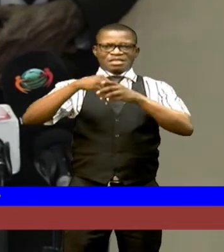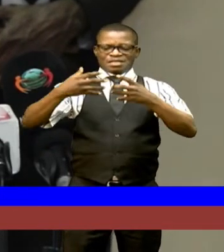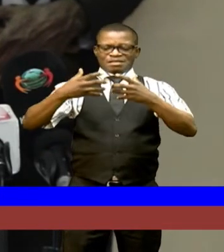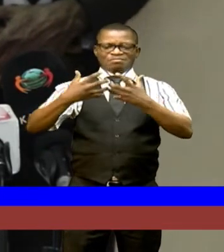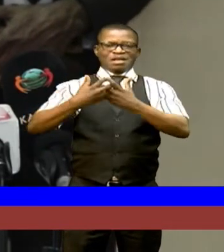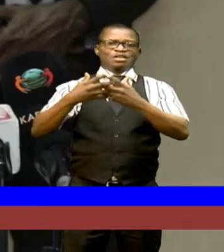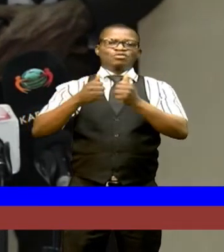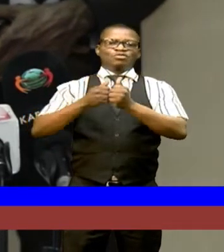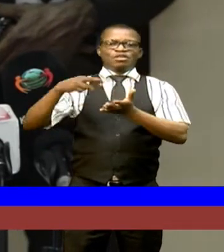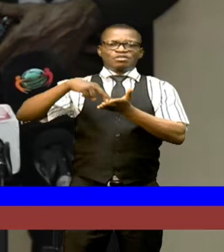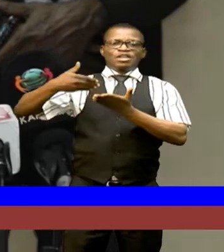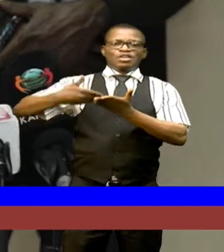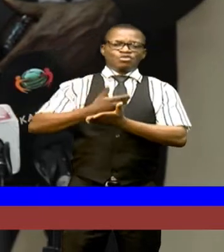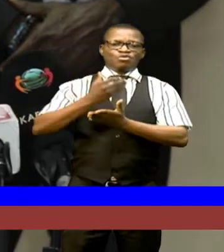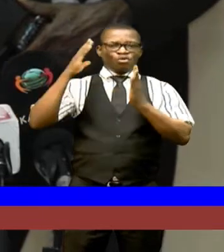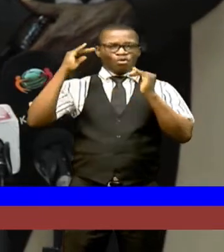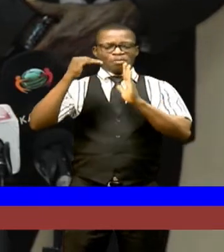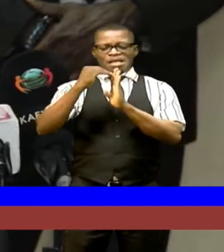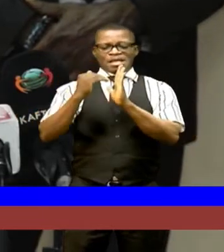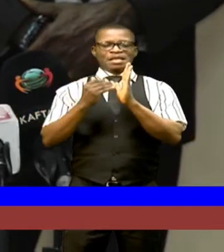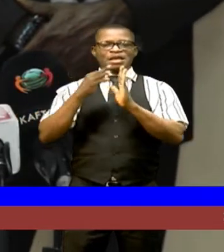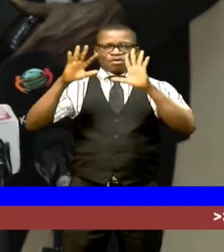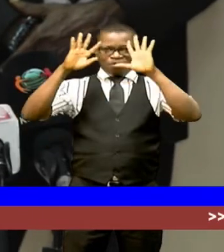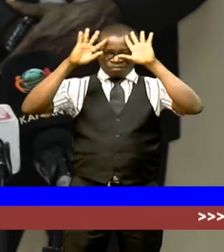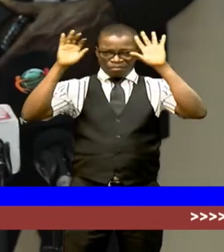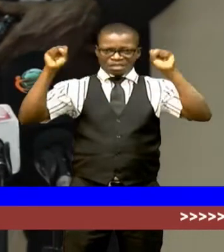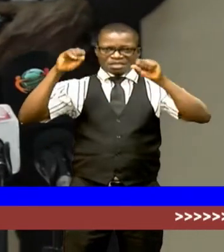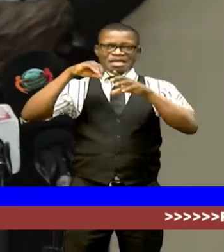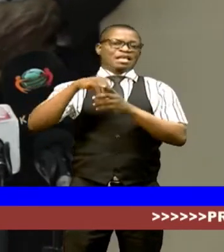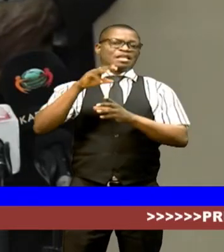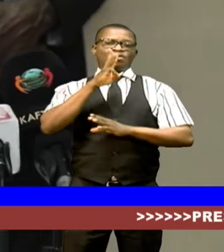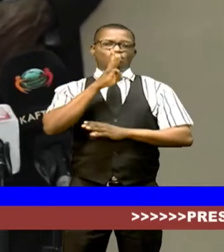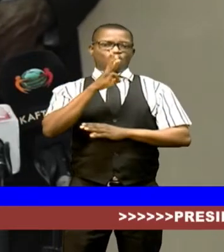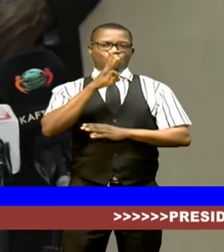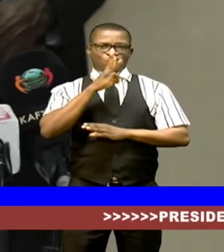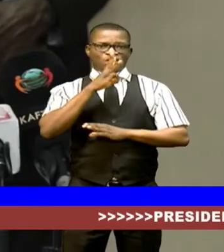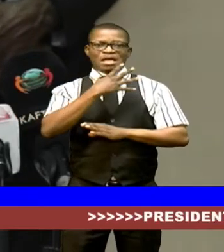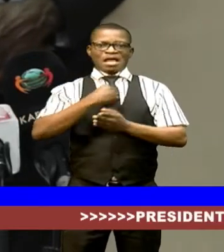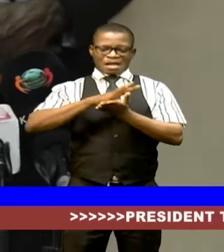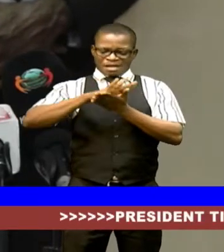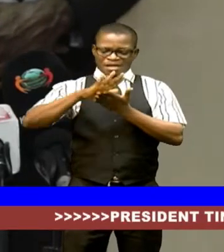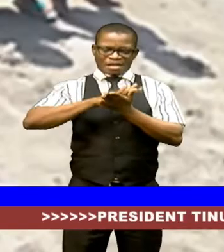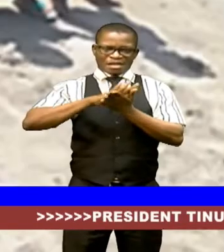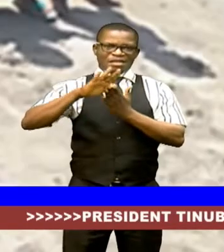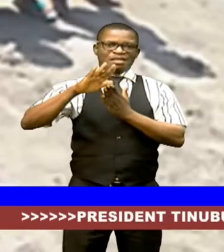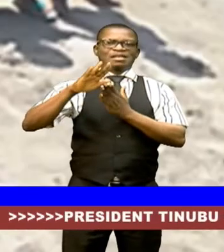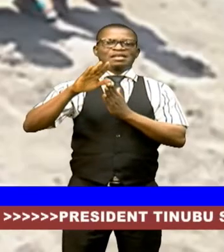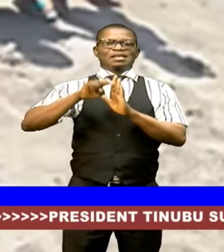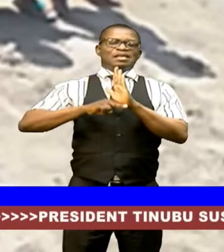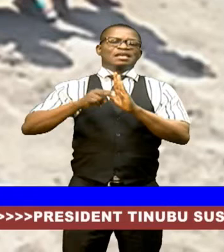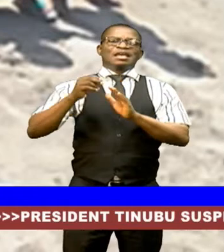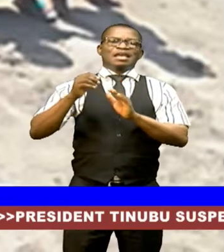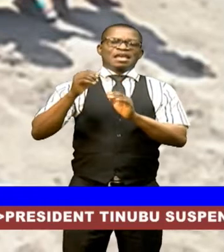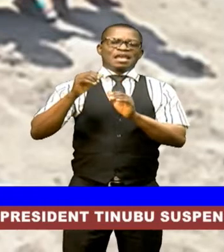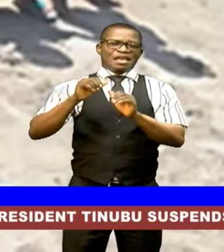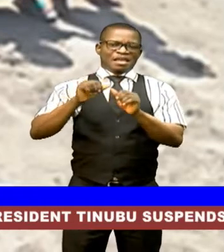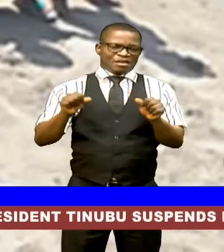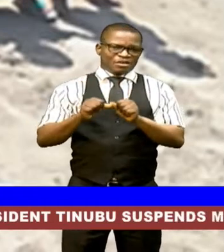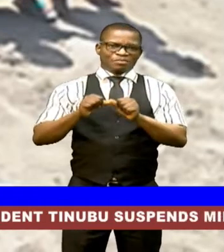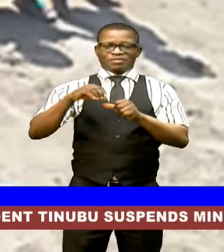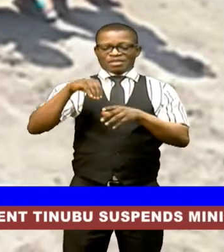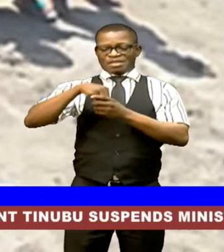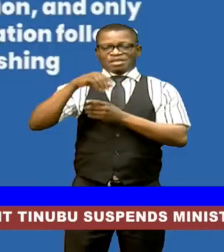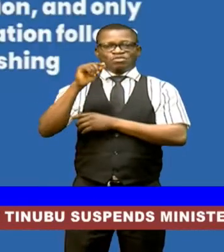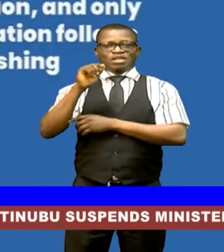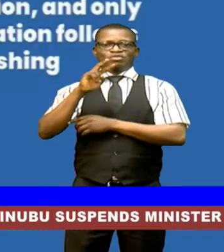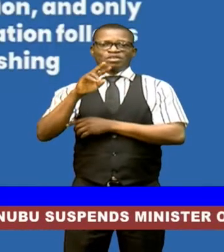agenda of mr president in the water and sanitation sector ending open the vacation by the year 2025